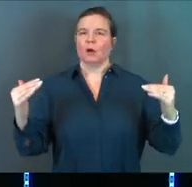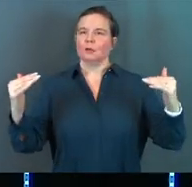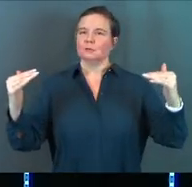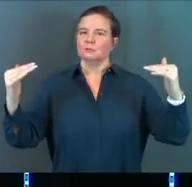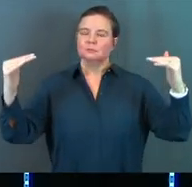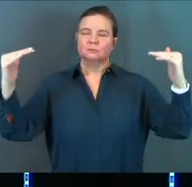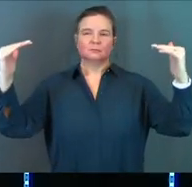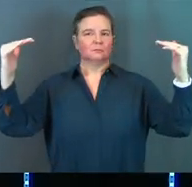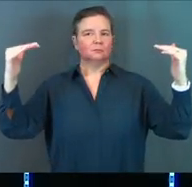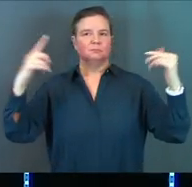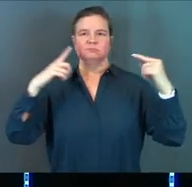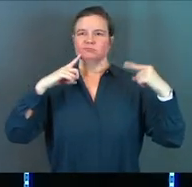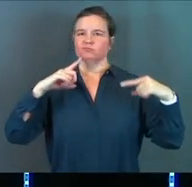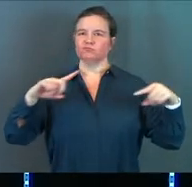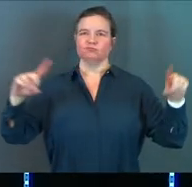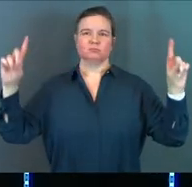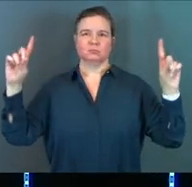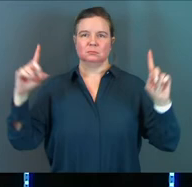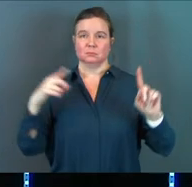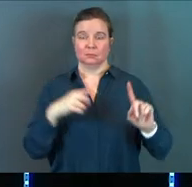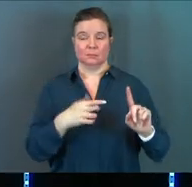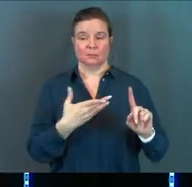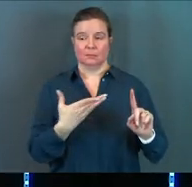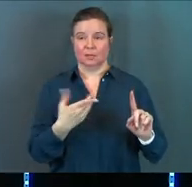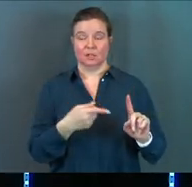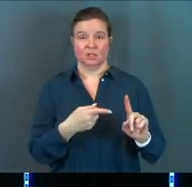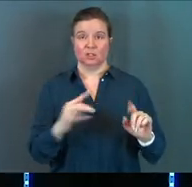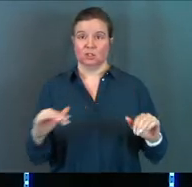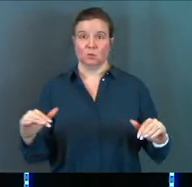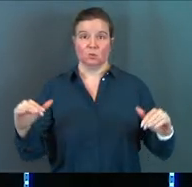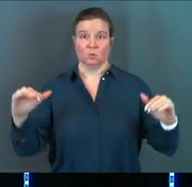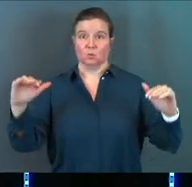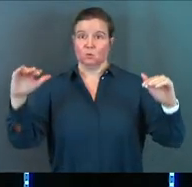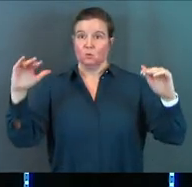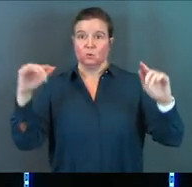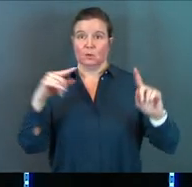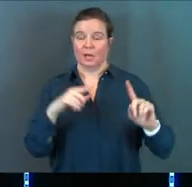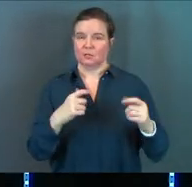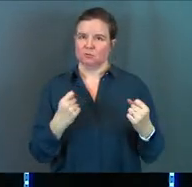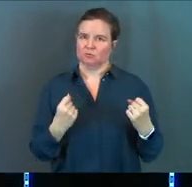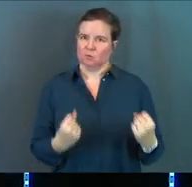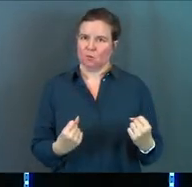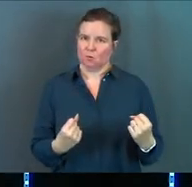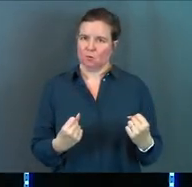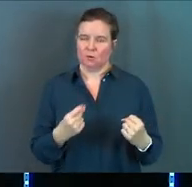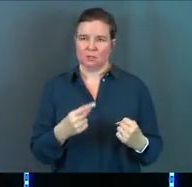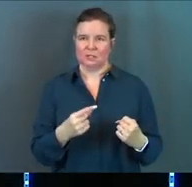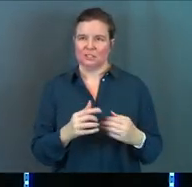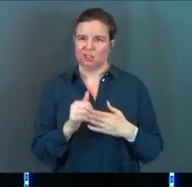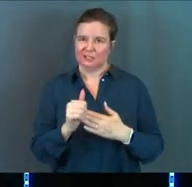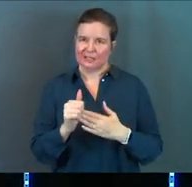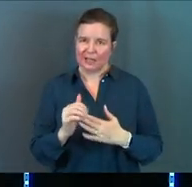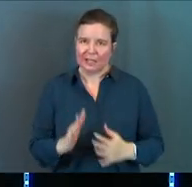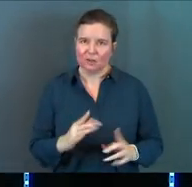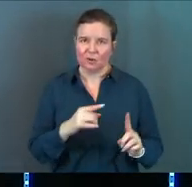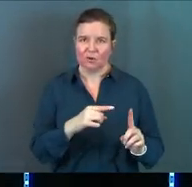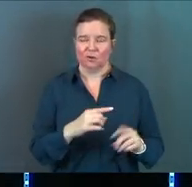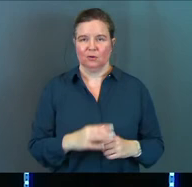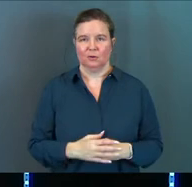just rise, just rise. And just, she grew. She's strong. She's a leader.